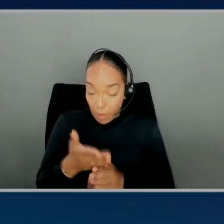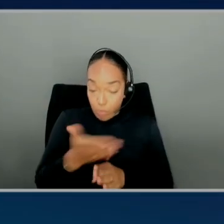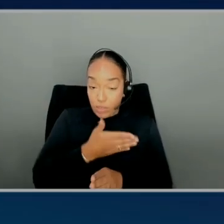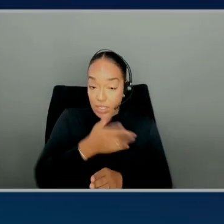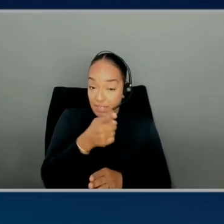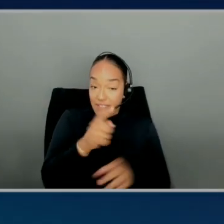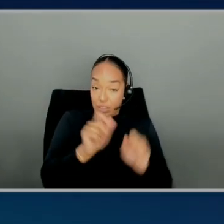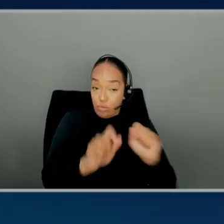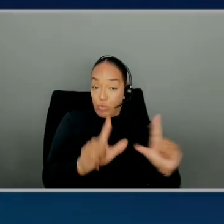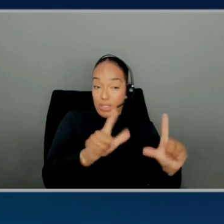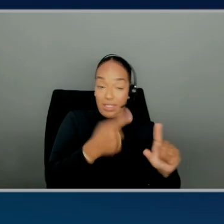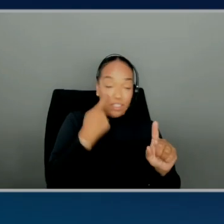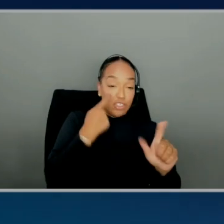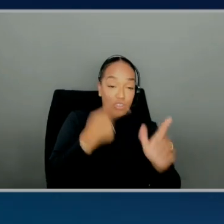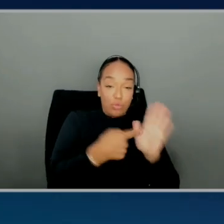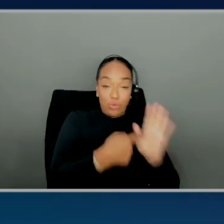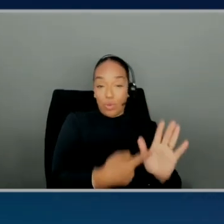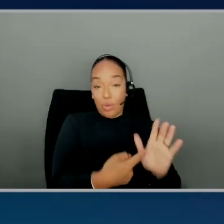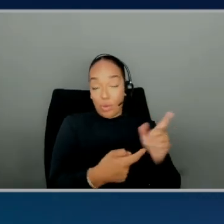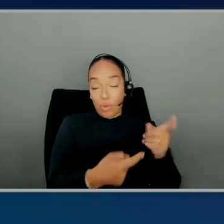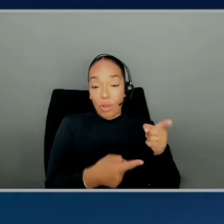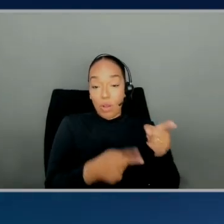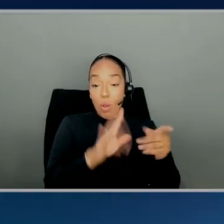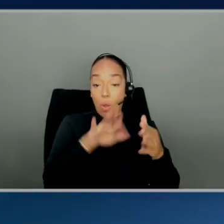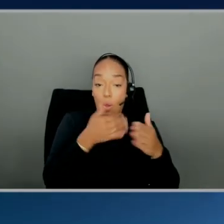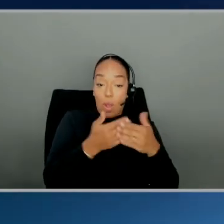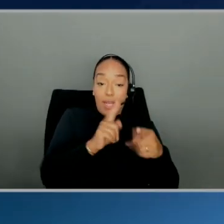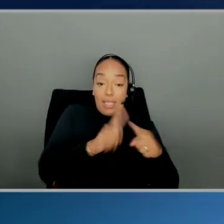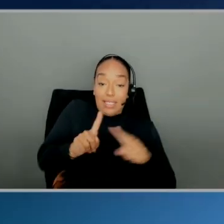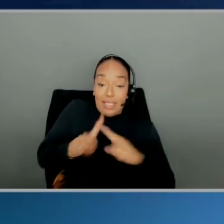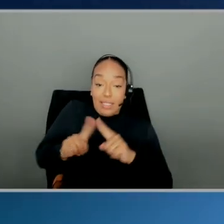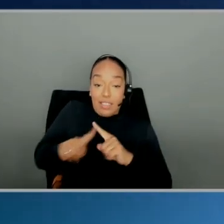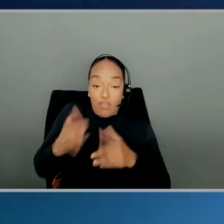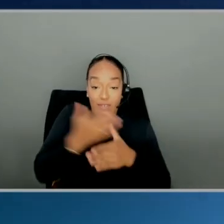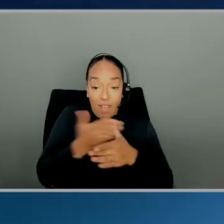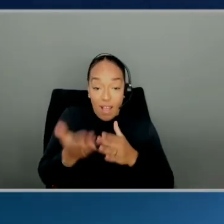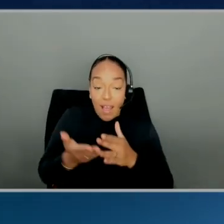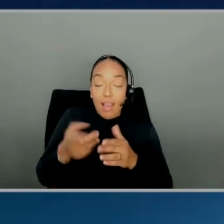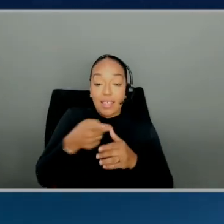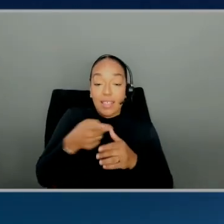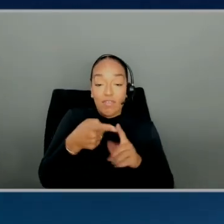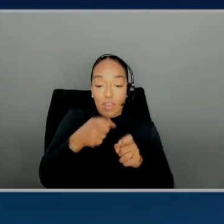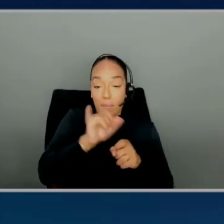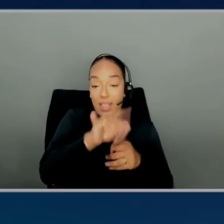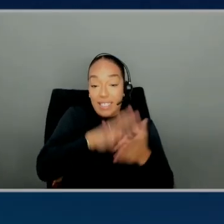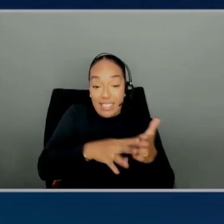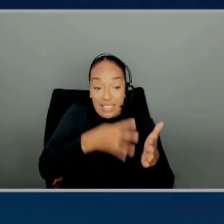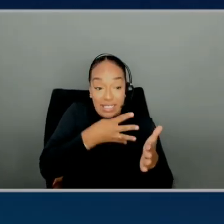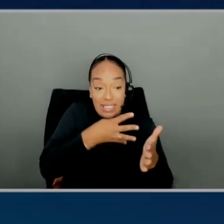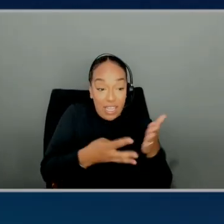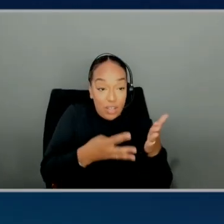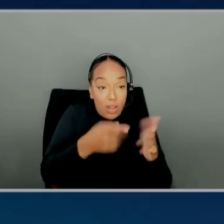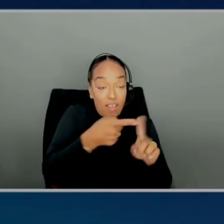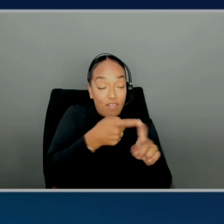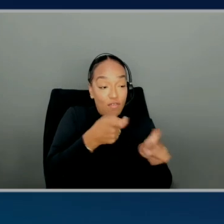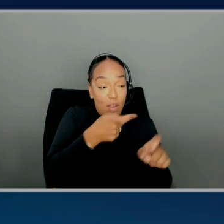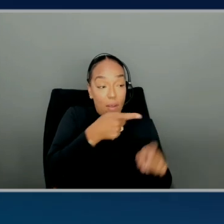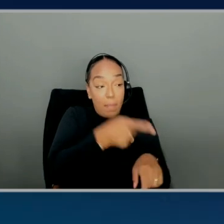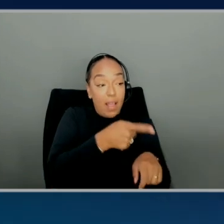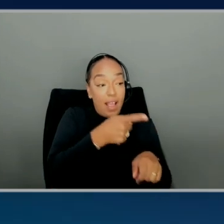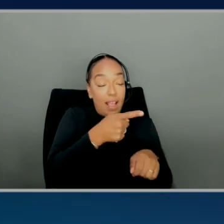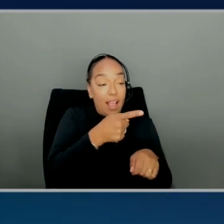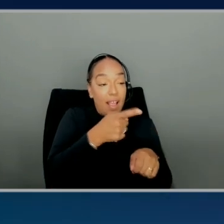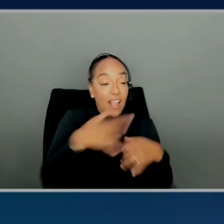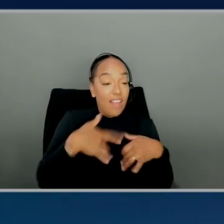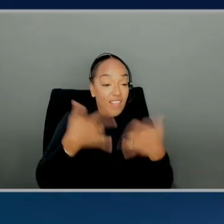showing us all the different files that came out from the schedule, so that was from an event bridge rule that created a